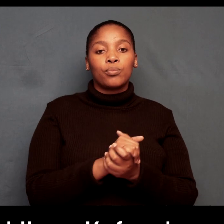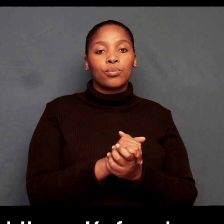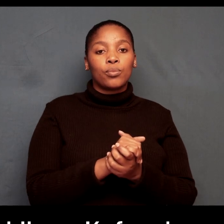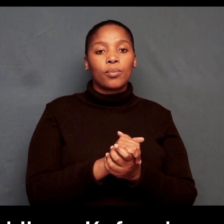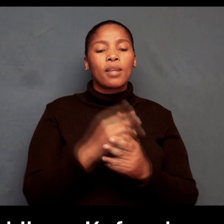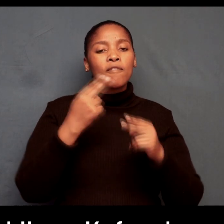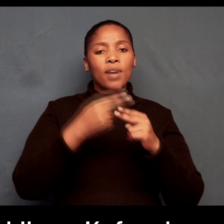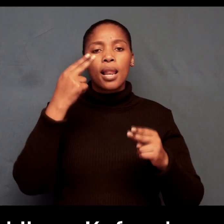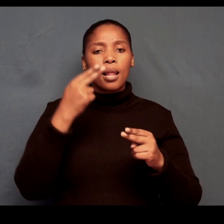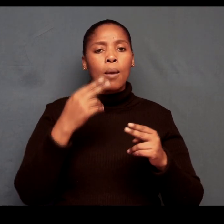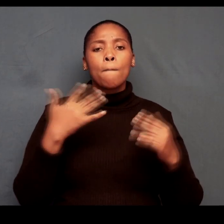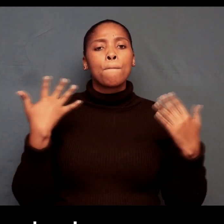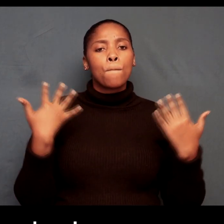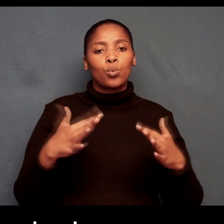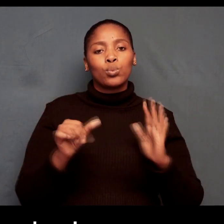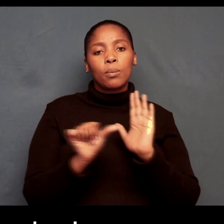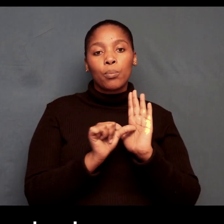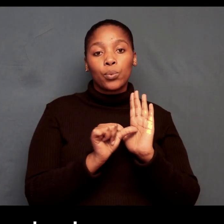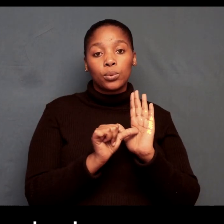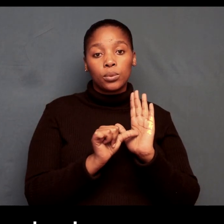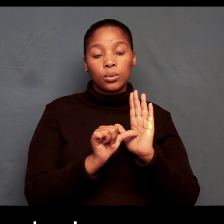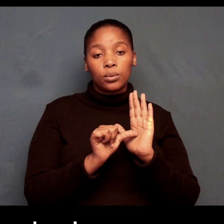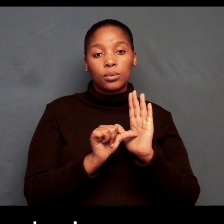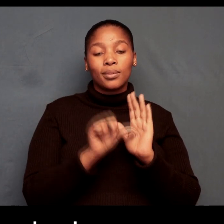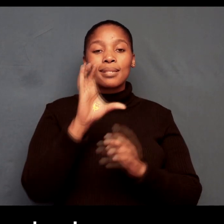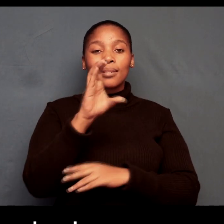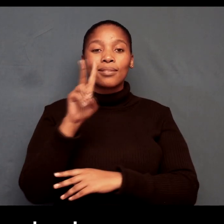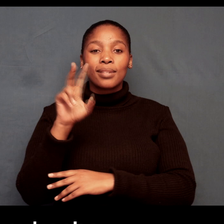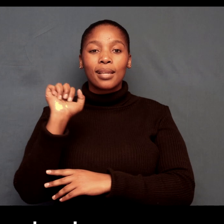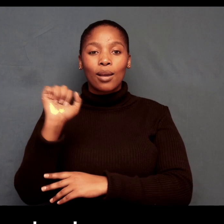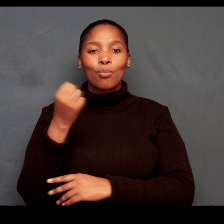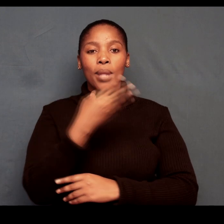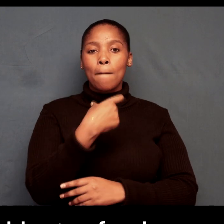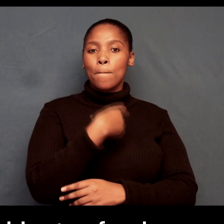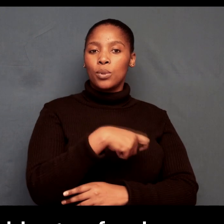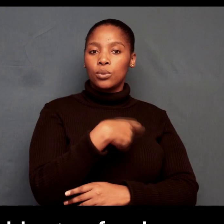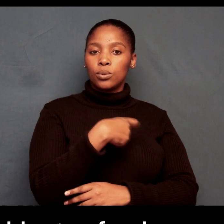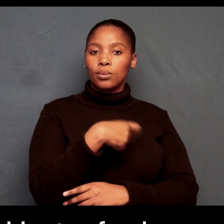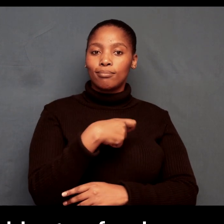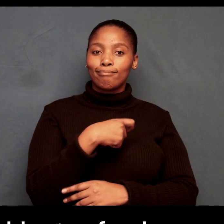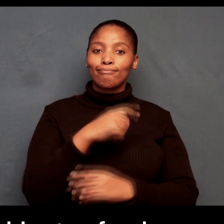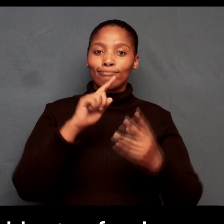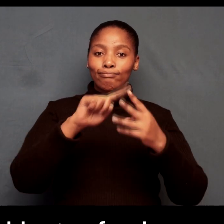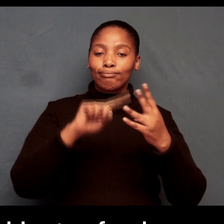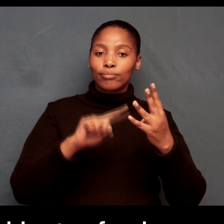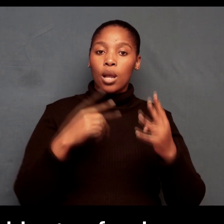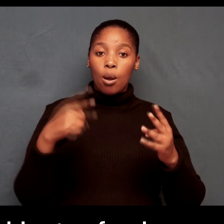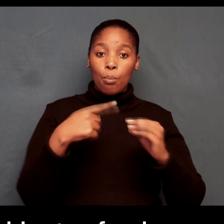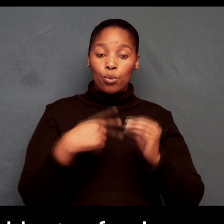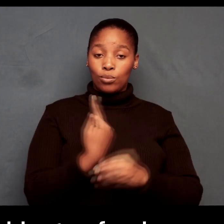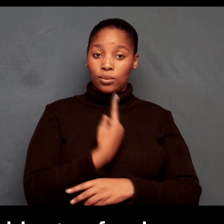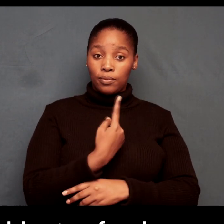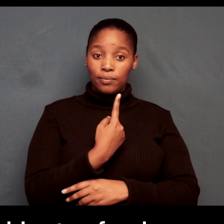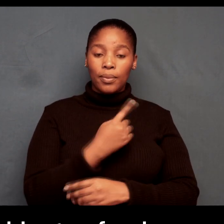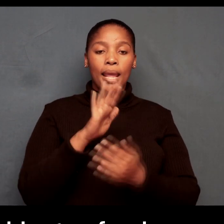importantly your CV this document it gives your personal contact details as well as a brief outline of your